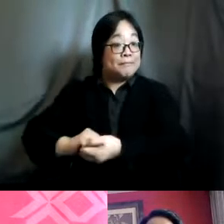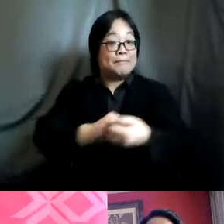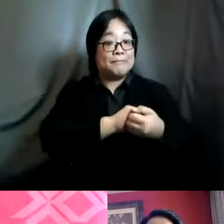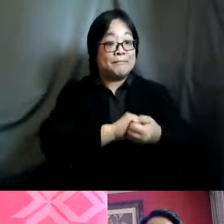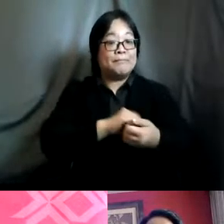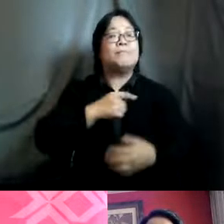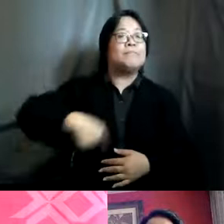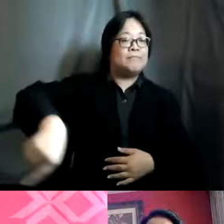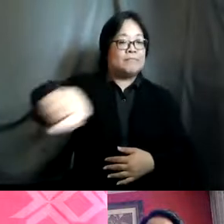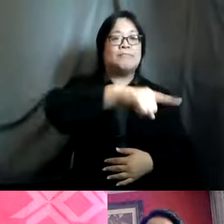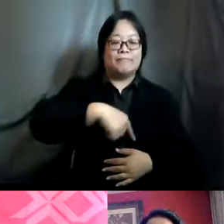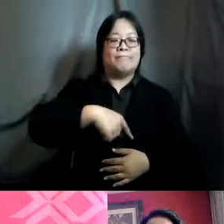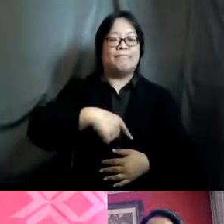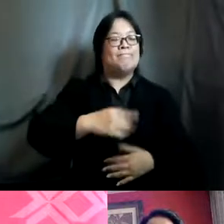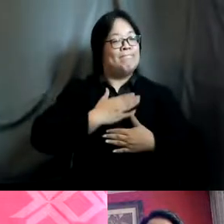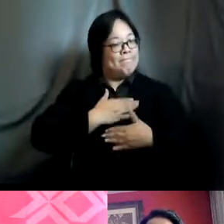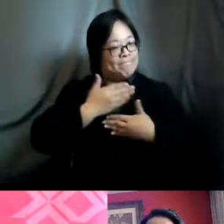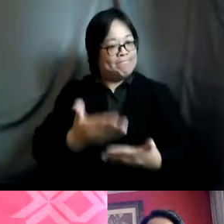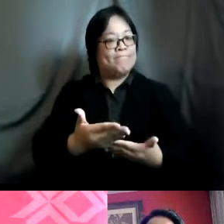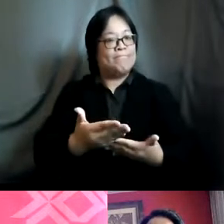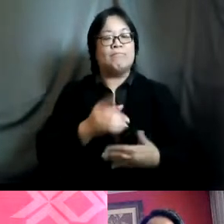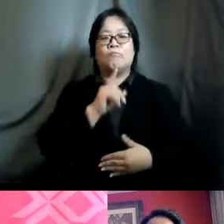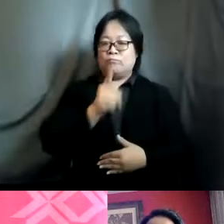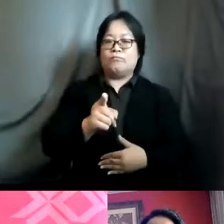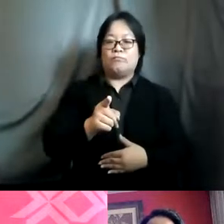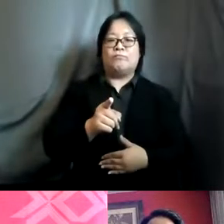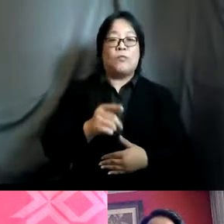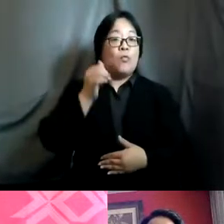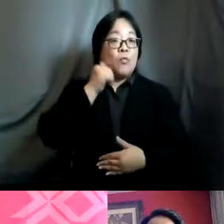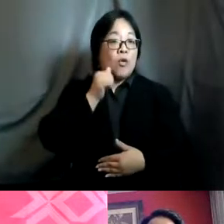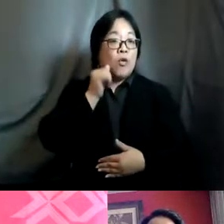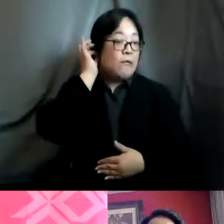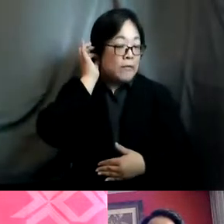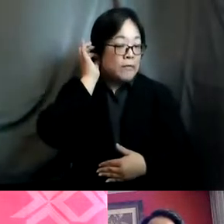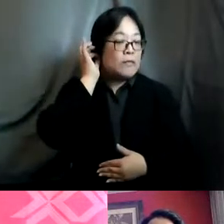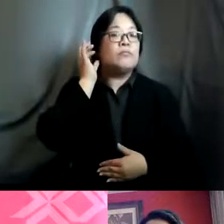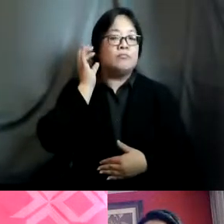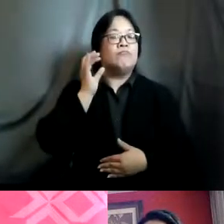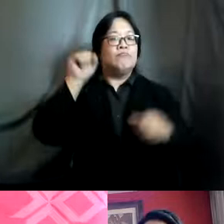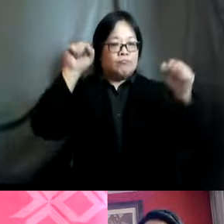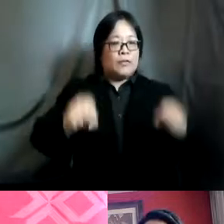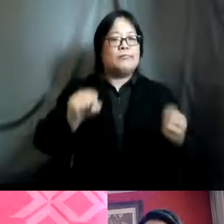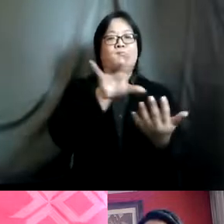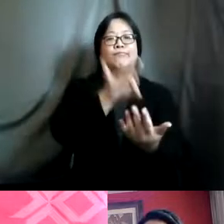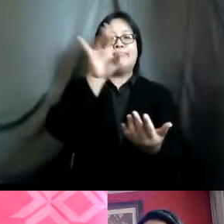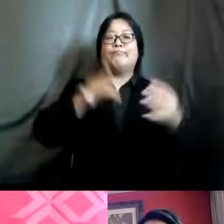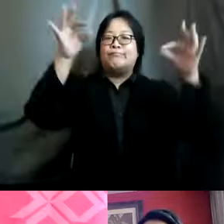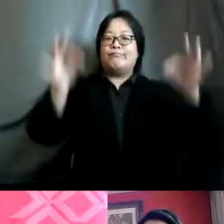of our unwavering commitments to be sure that girls and women can make choices about their own bodies